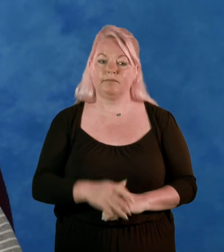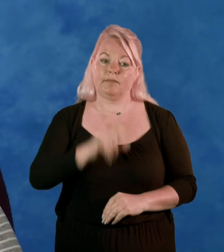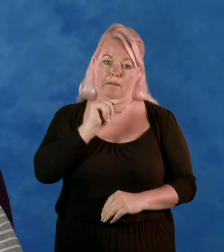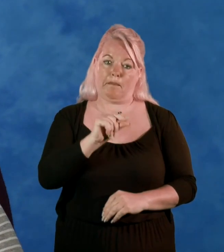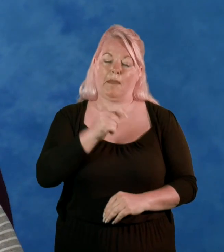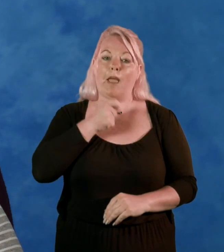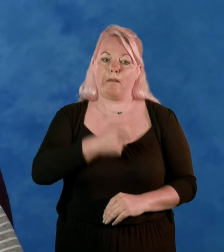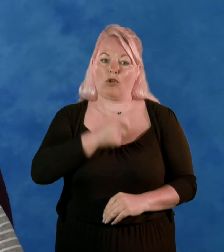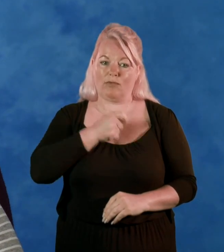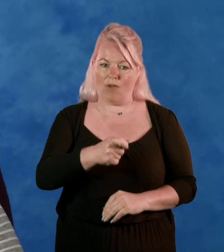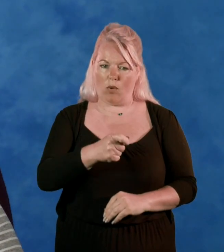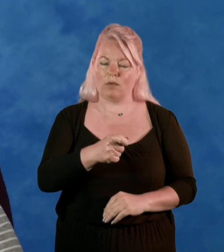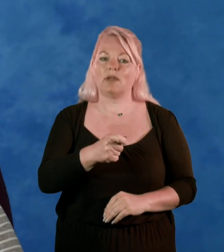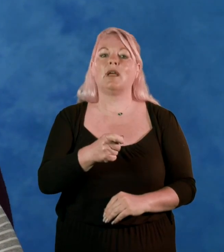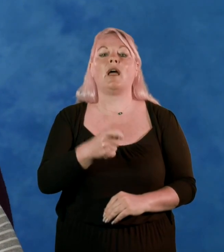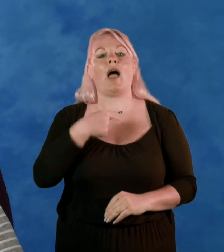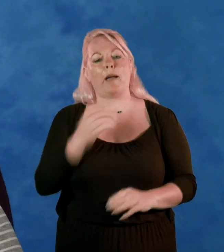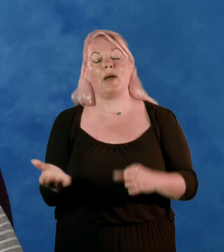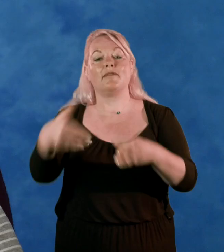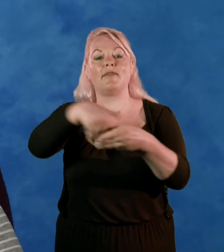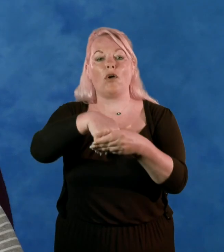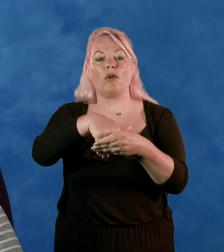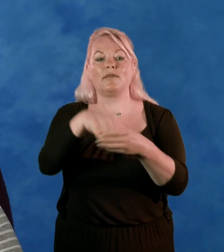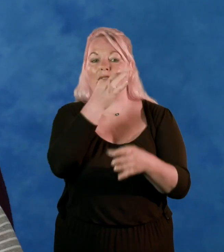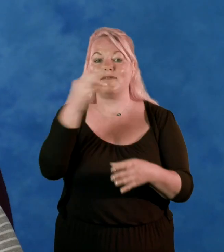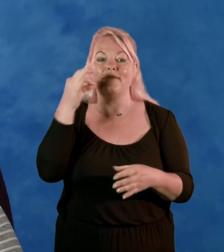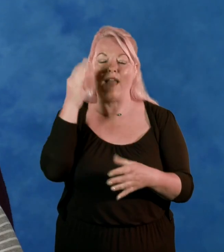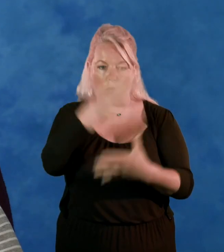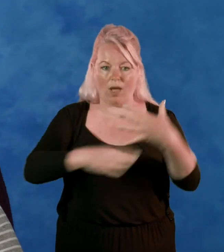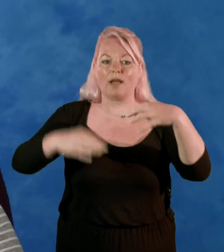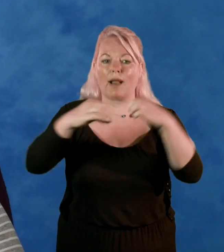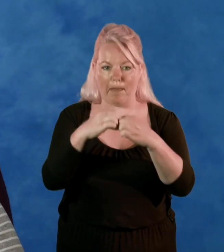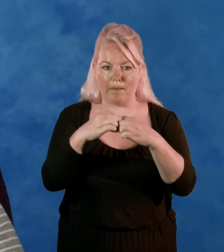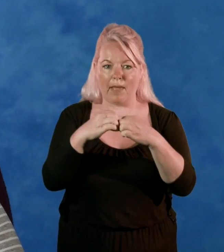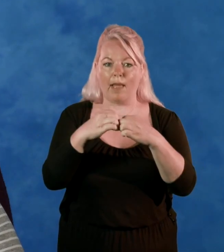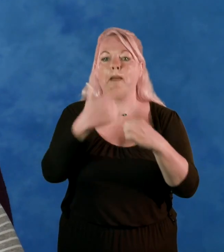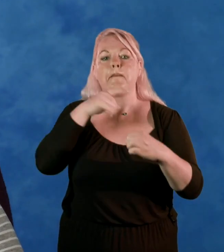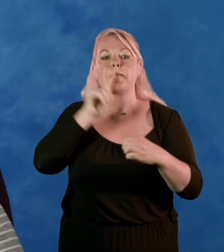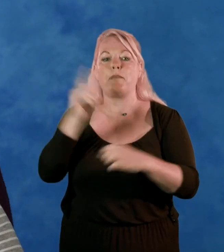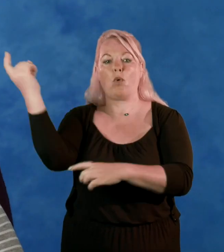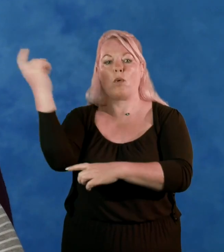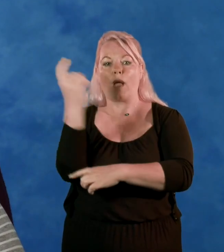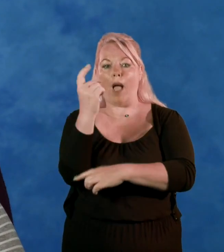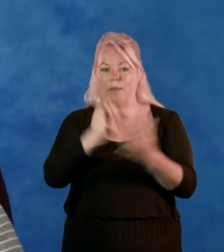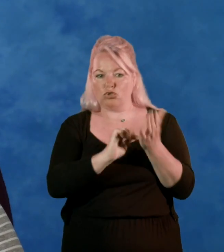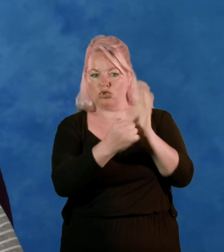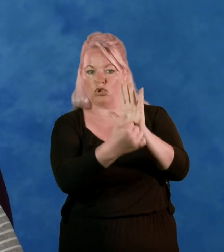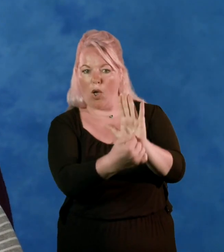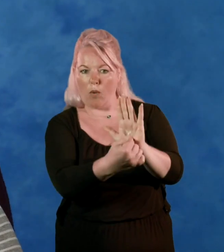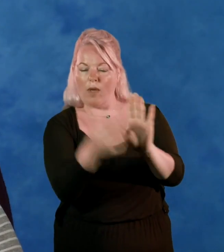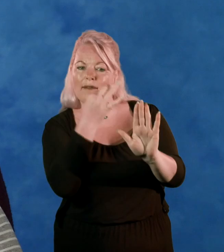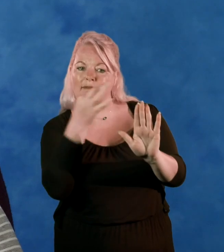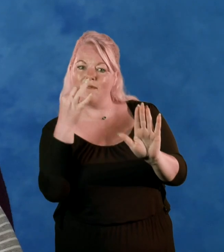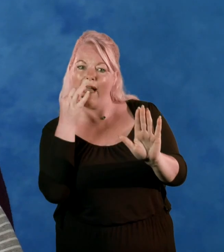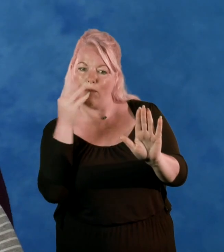use because I belong to a flower club and we have demonstrators and they seem to disappear behind their flowers